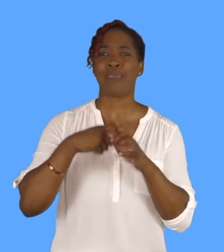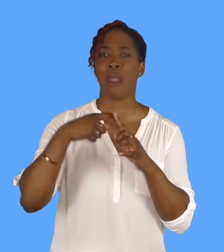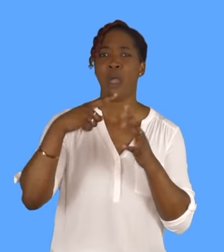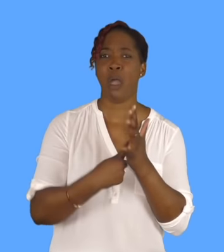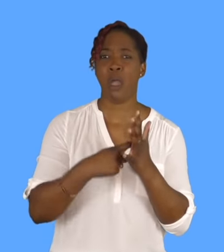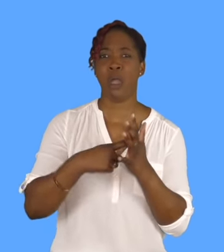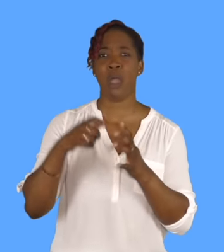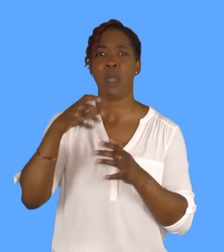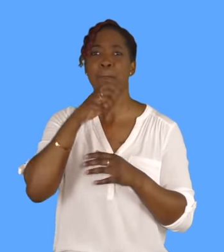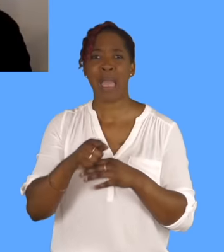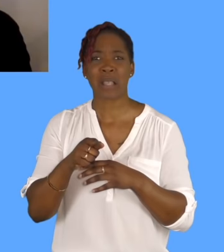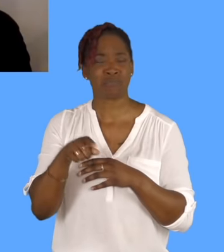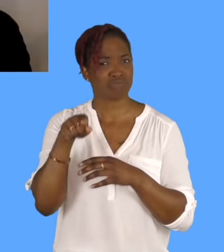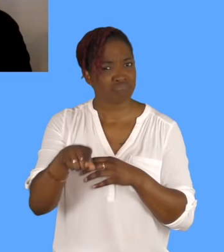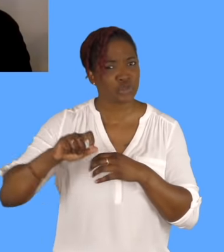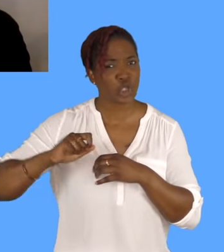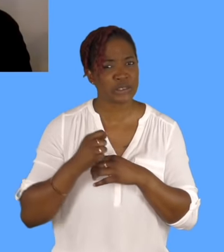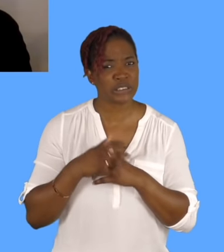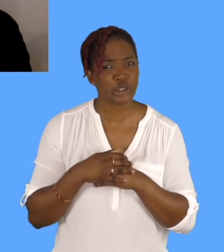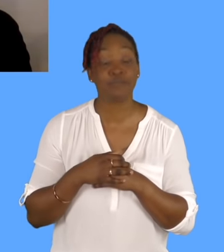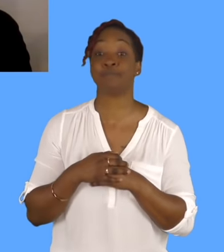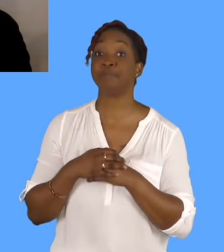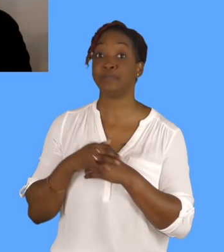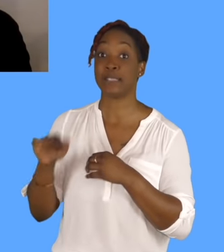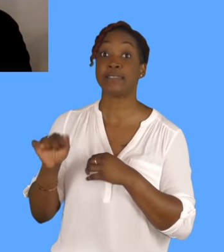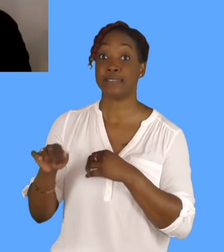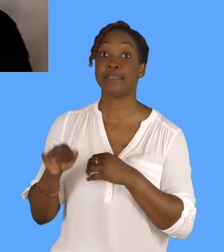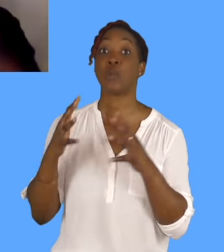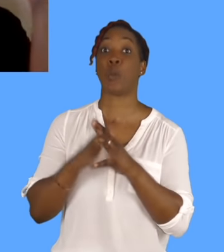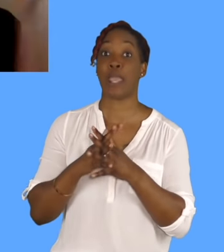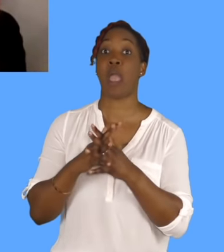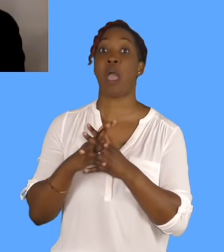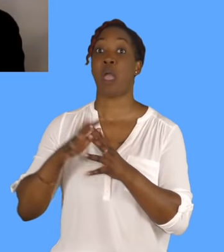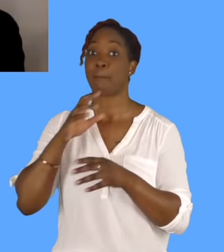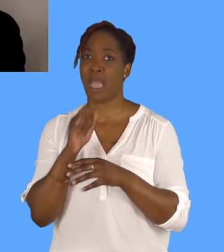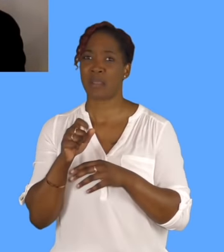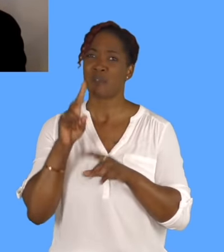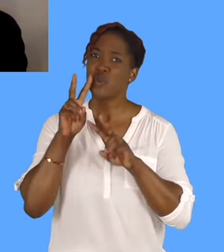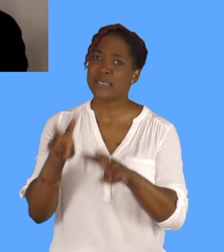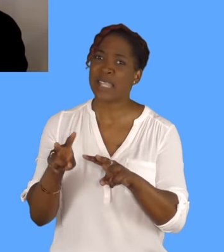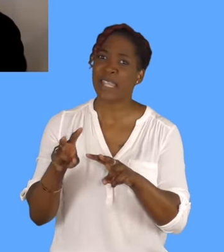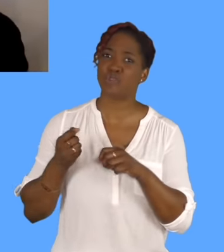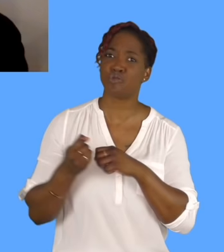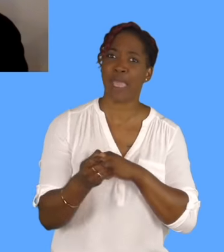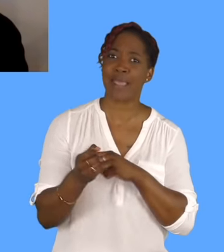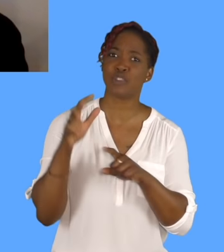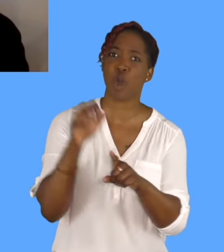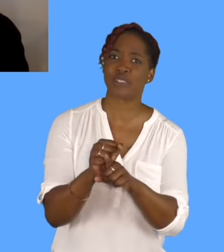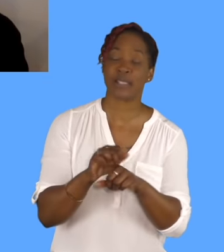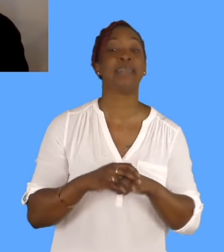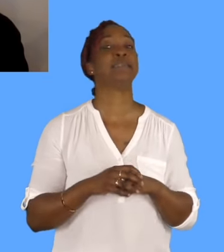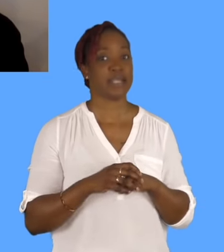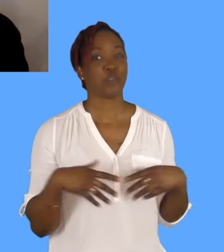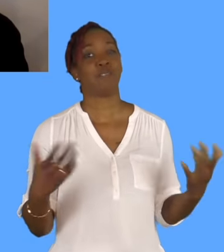There's Wicker Man Scottish. Have you seen Trainspotting? Of course, yes. Of course, yes, yes. Another favourite.